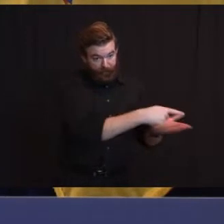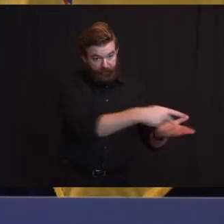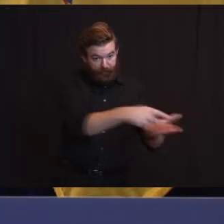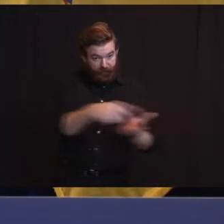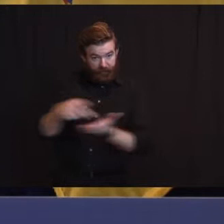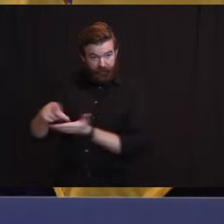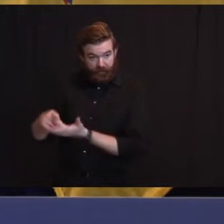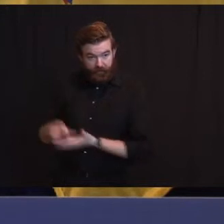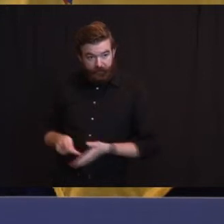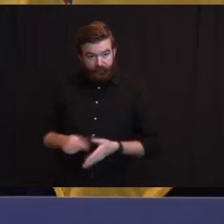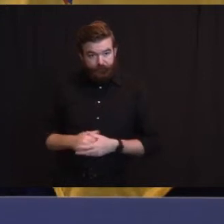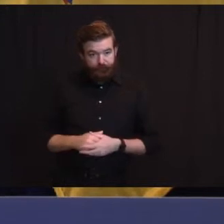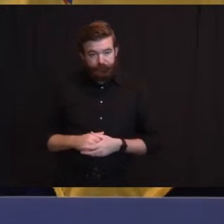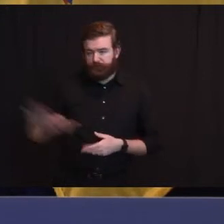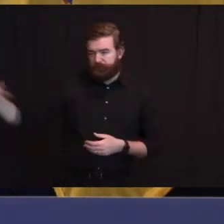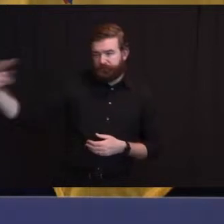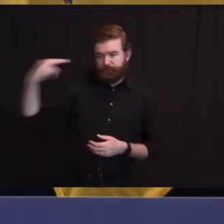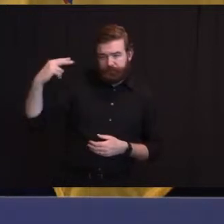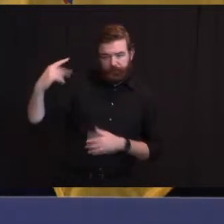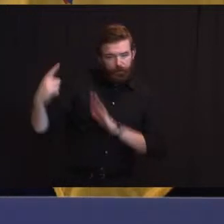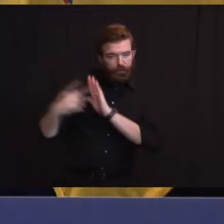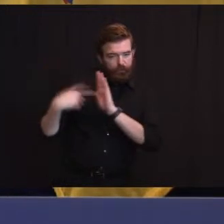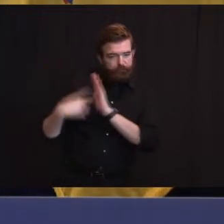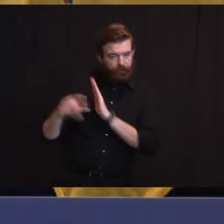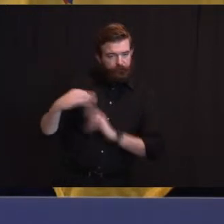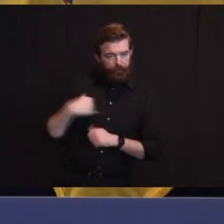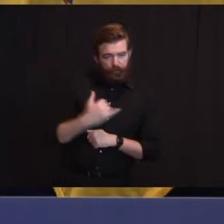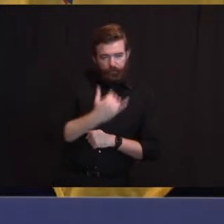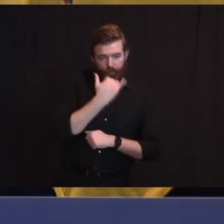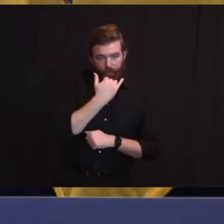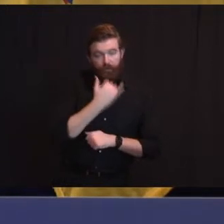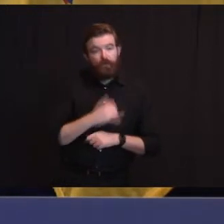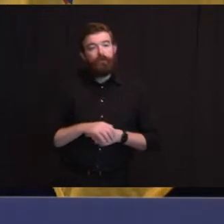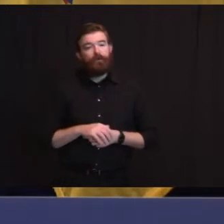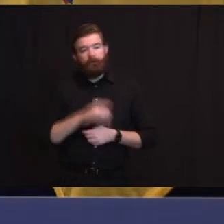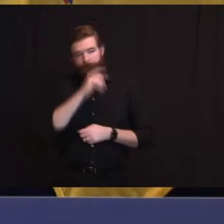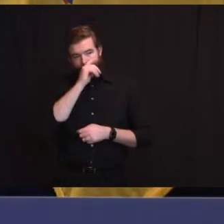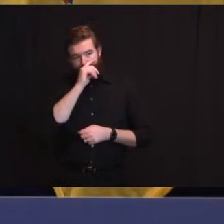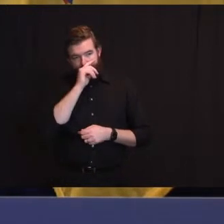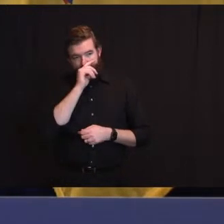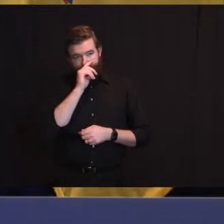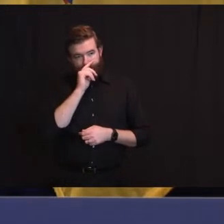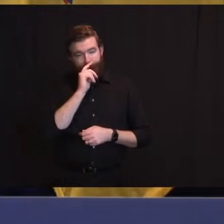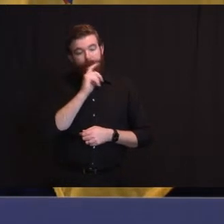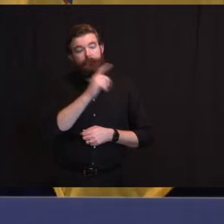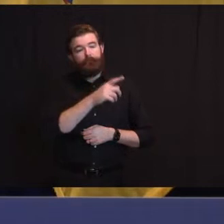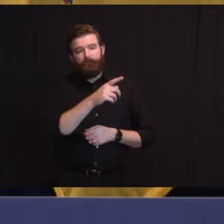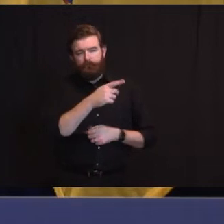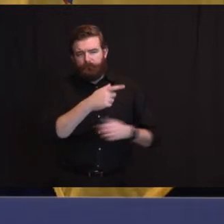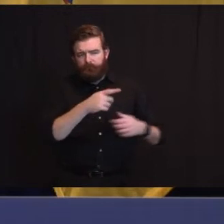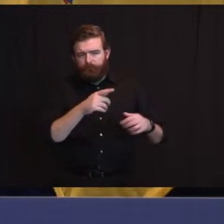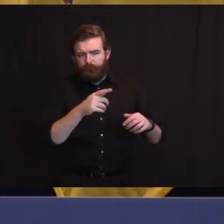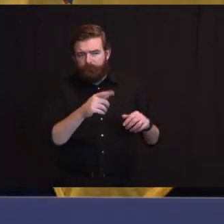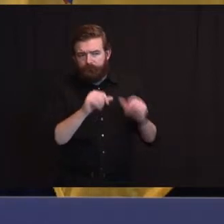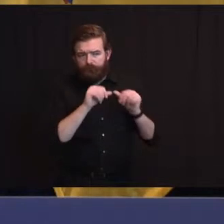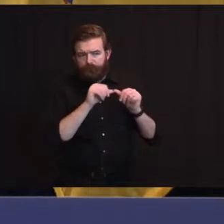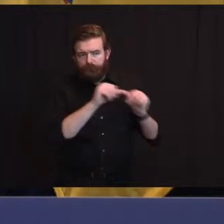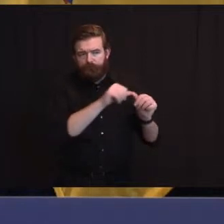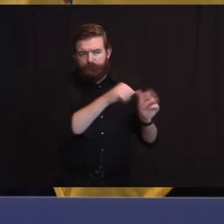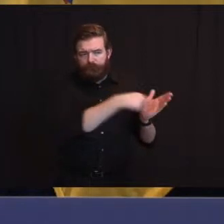correct the record if otherwise. You'll still get them, but there's going to be a gap, a potential gap, and that's a Washington matter.